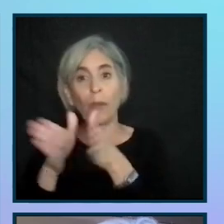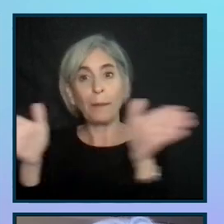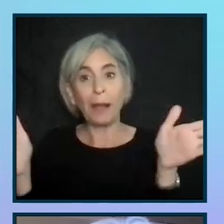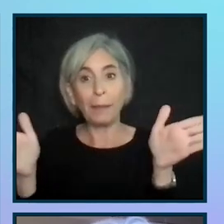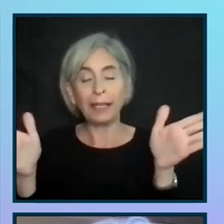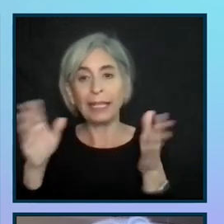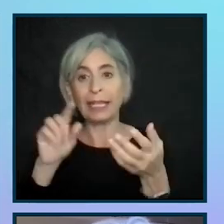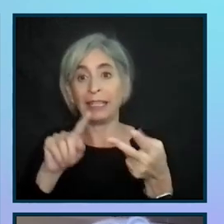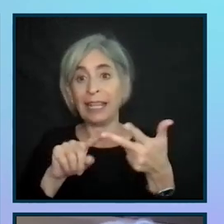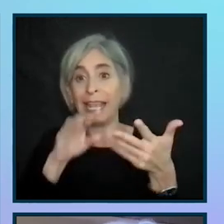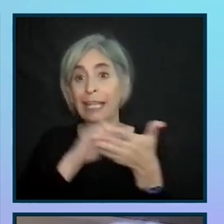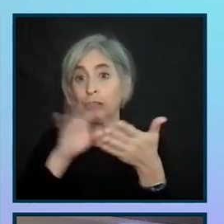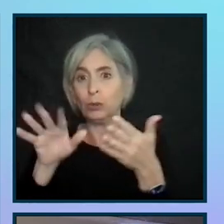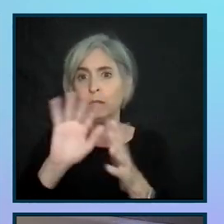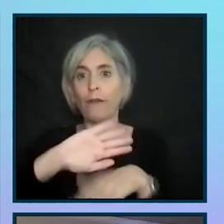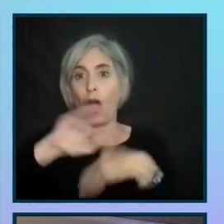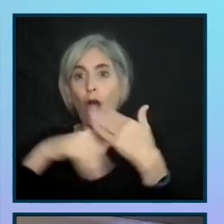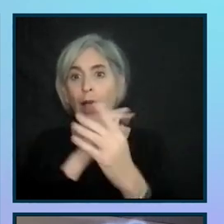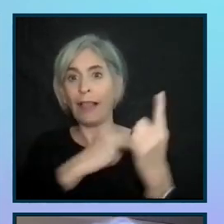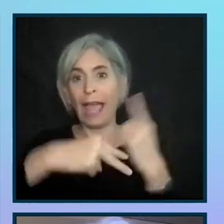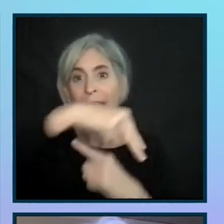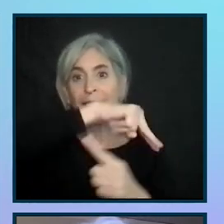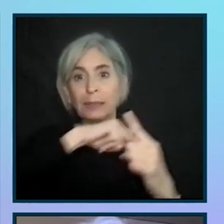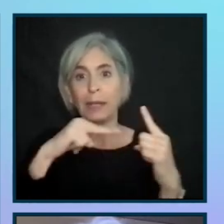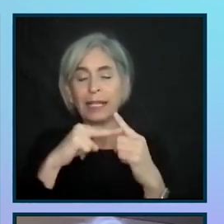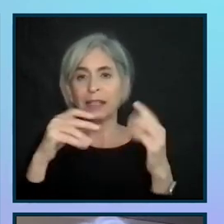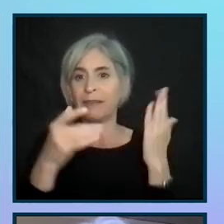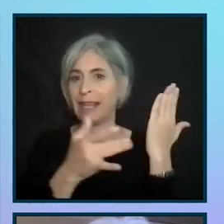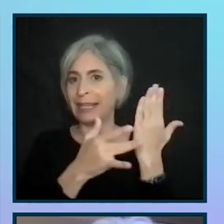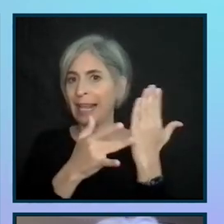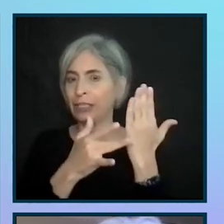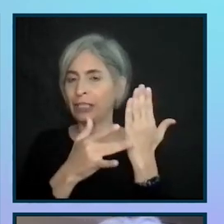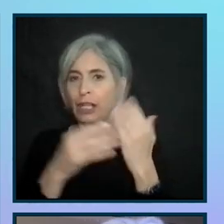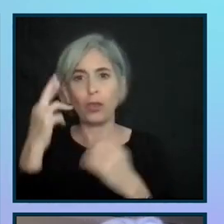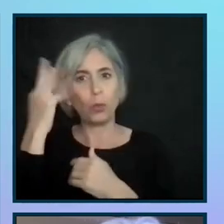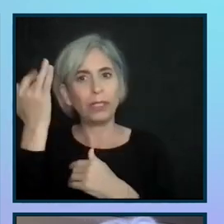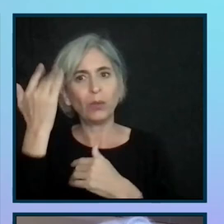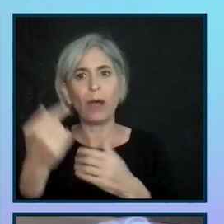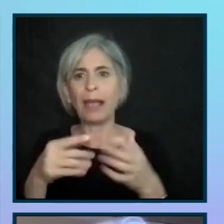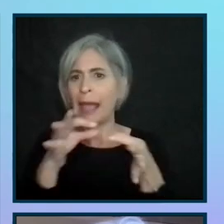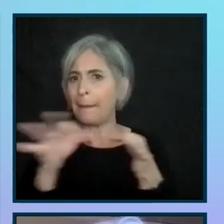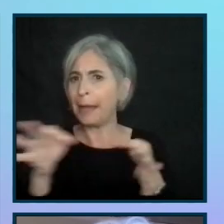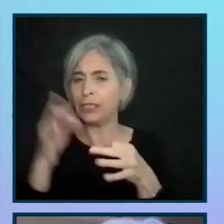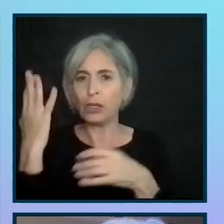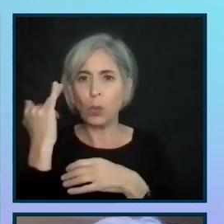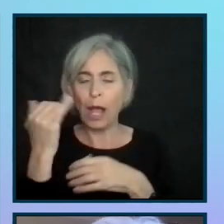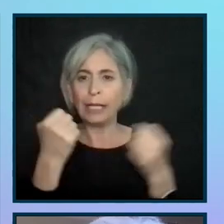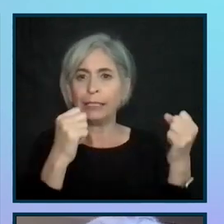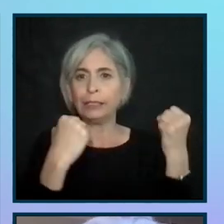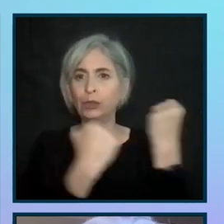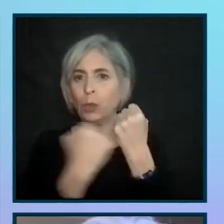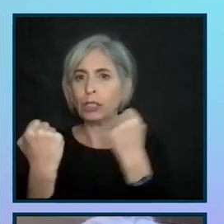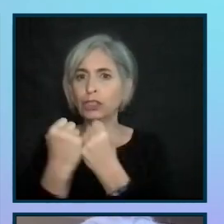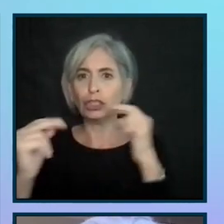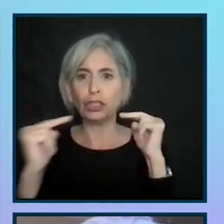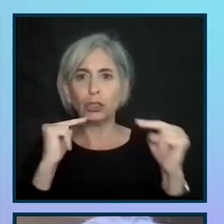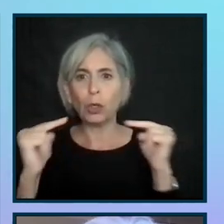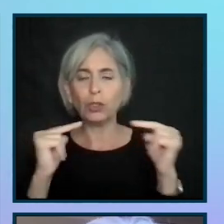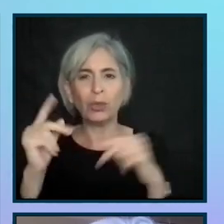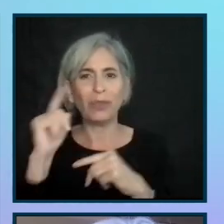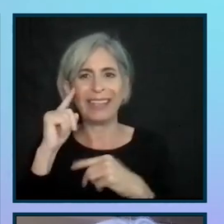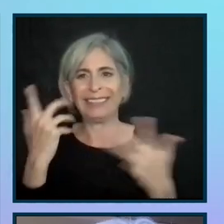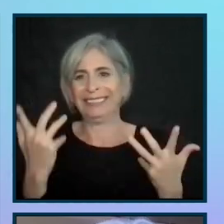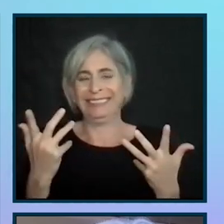students on all aspects of technology. I bring that up because, you know, a lot of people associate structured negotiation, oh, that's something Lainey Feingold